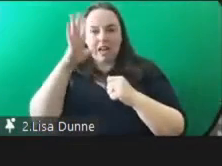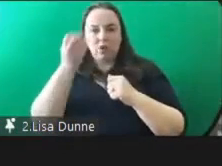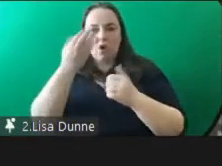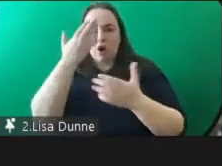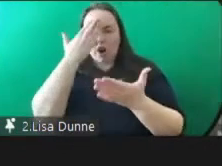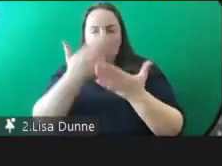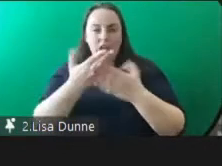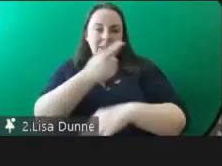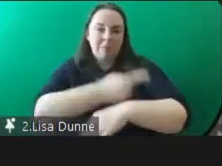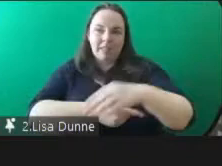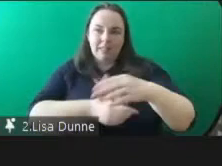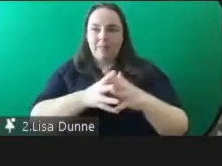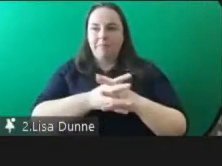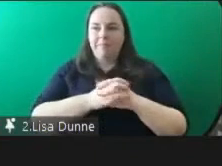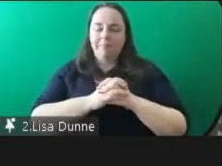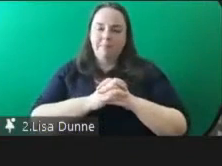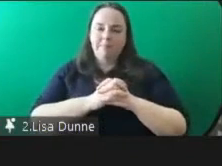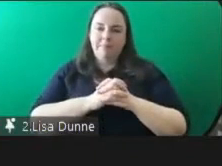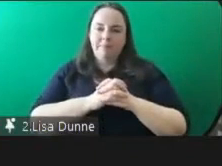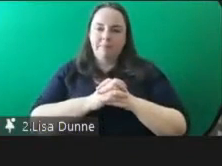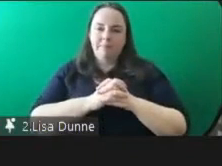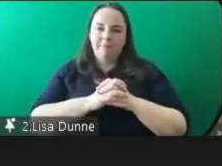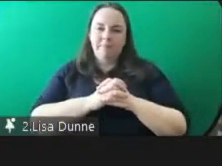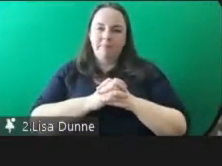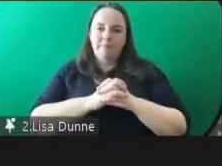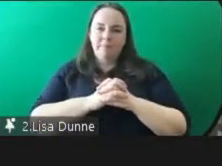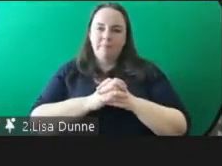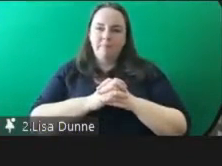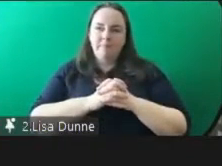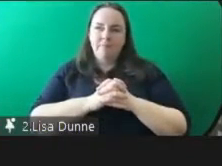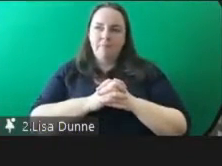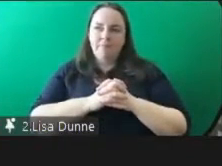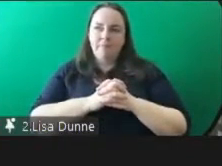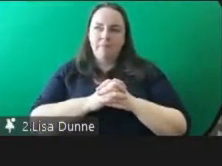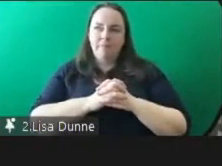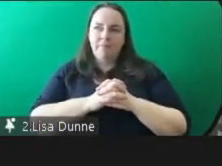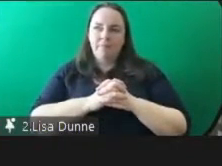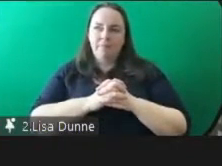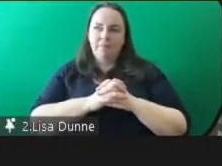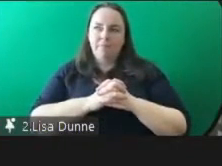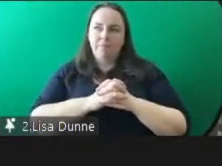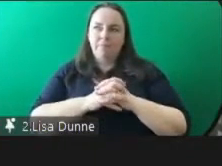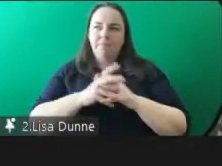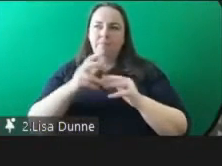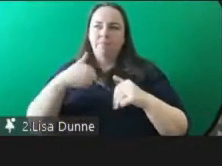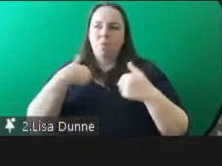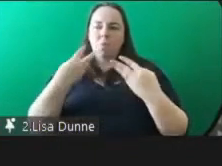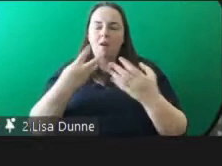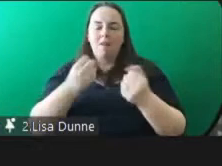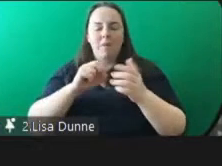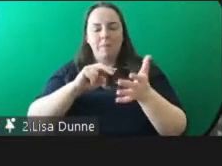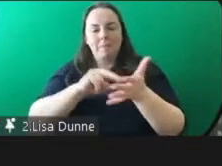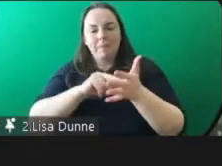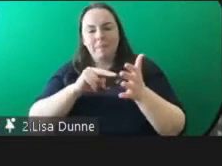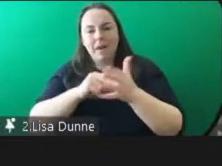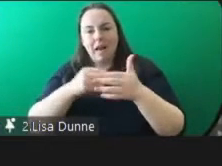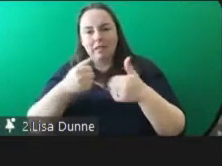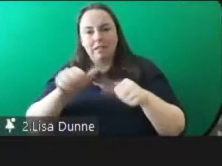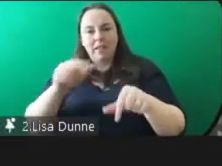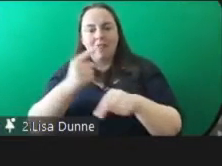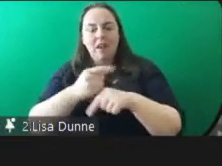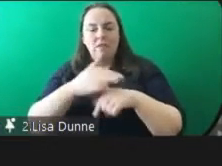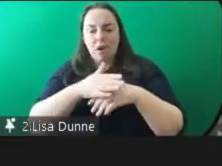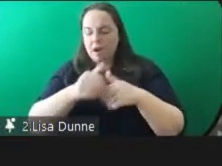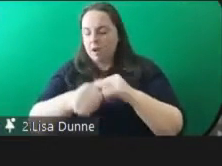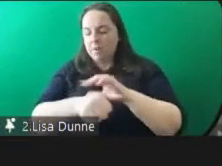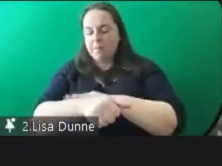disability um we're looking at putting in place a plan to deliver on on